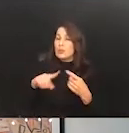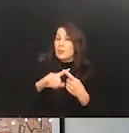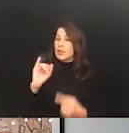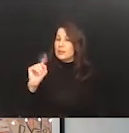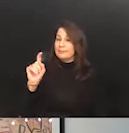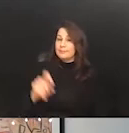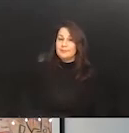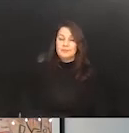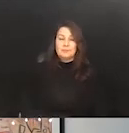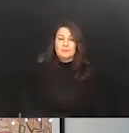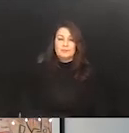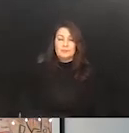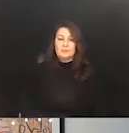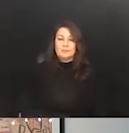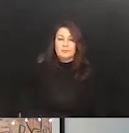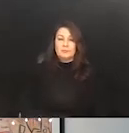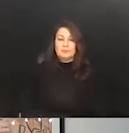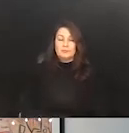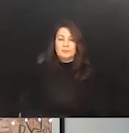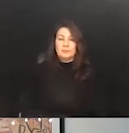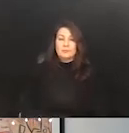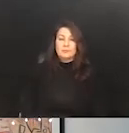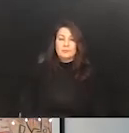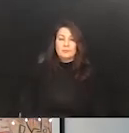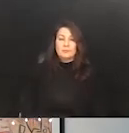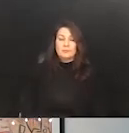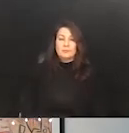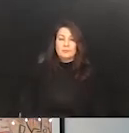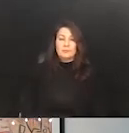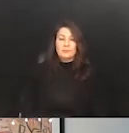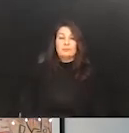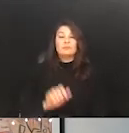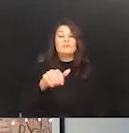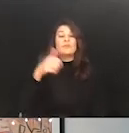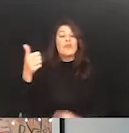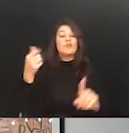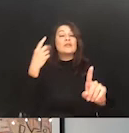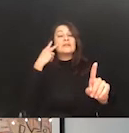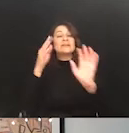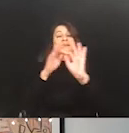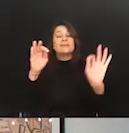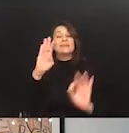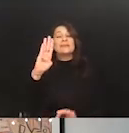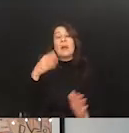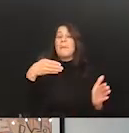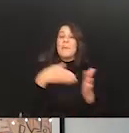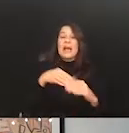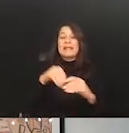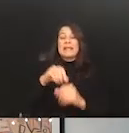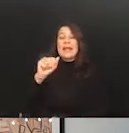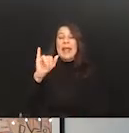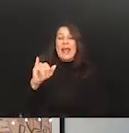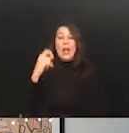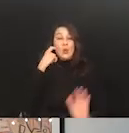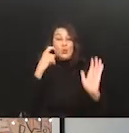Well, another headline is bias in AI, a problem recognized, but still unresolved.